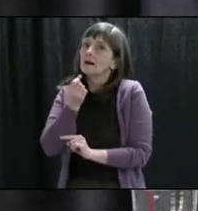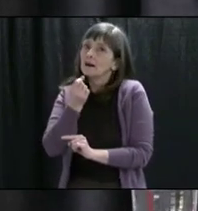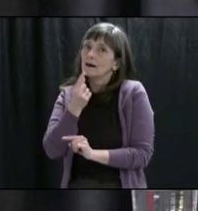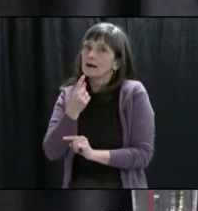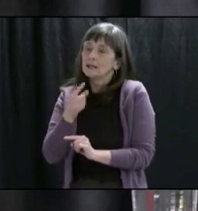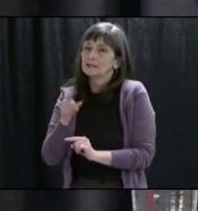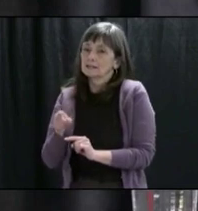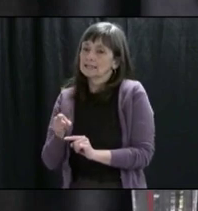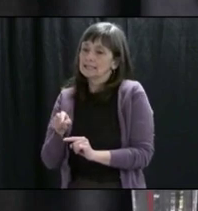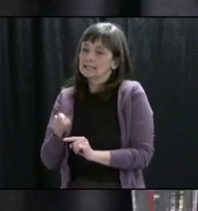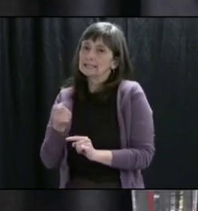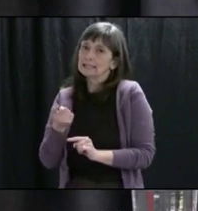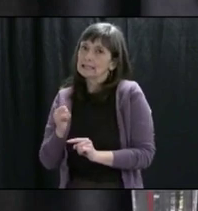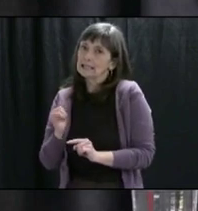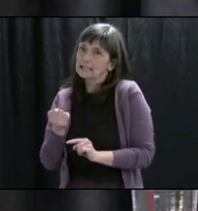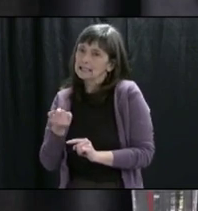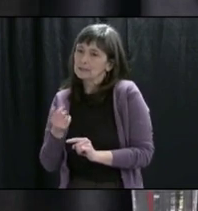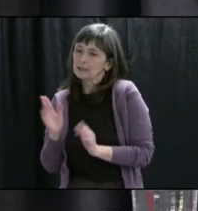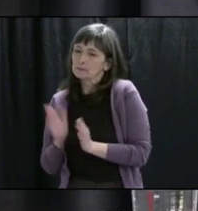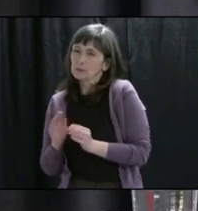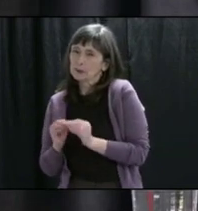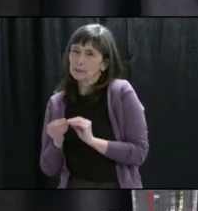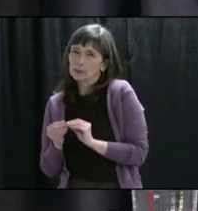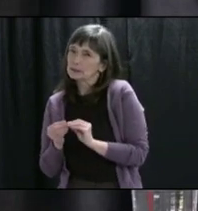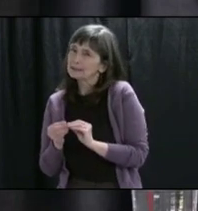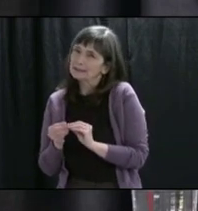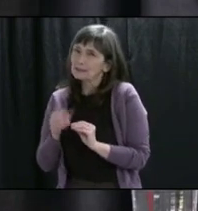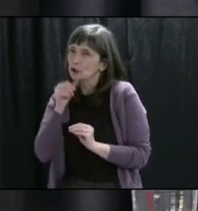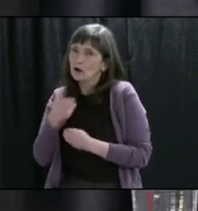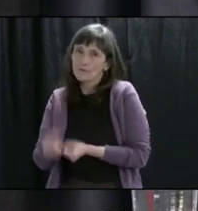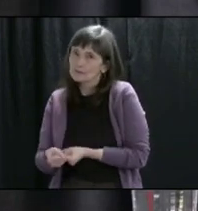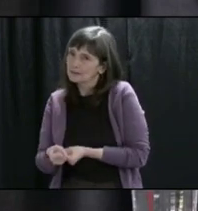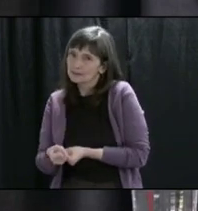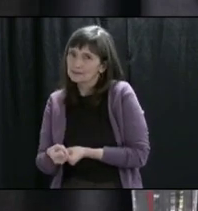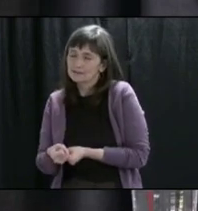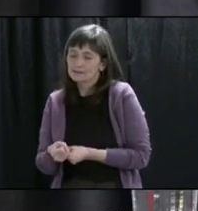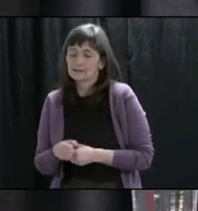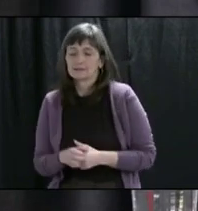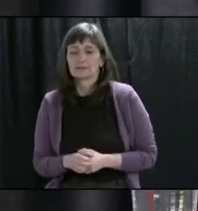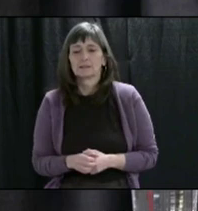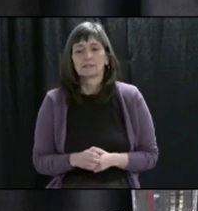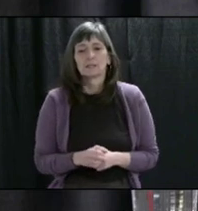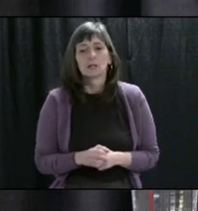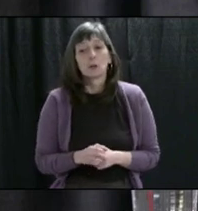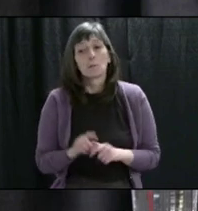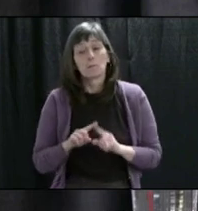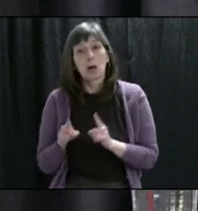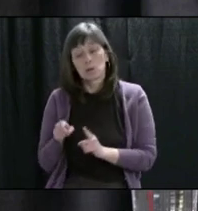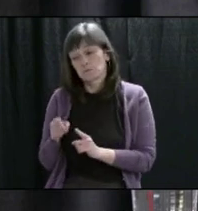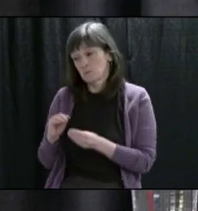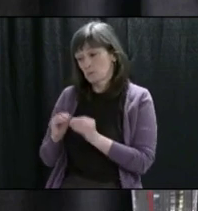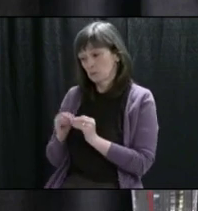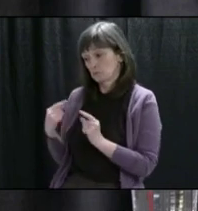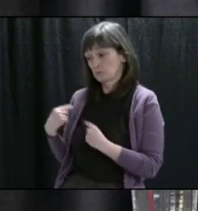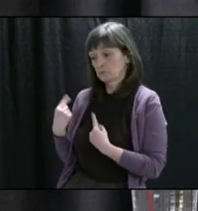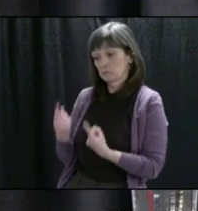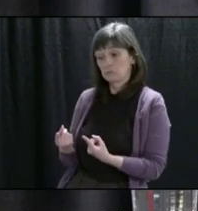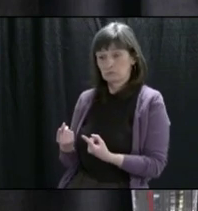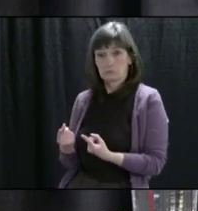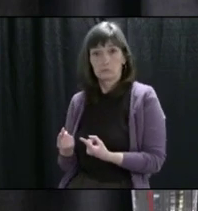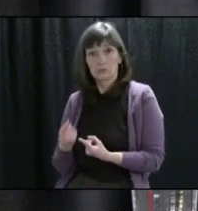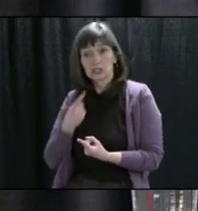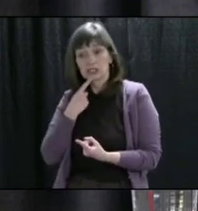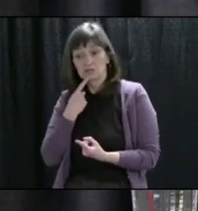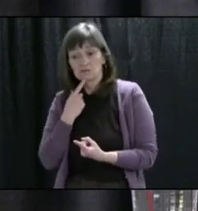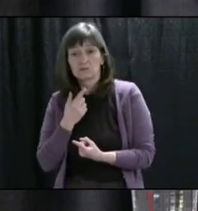reservation about the small numbers. But essentially, he showed quite clearly from the data that the